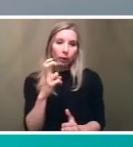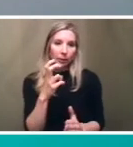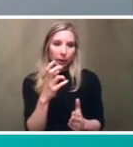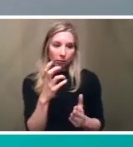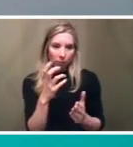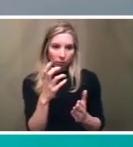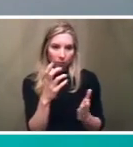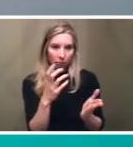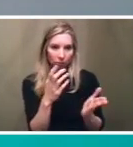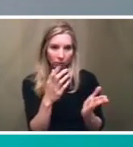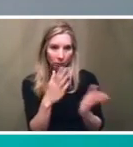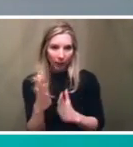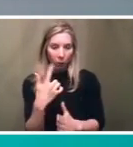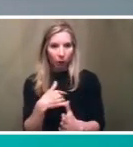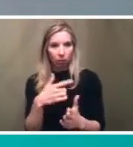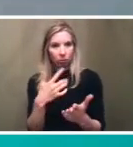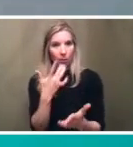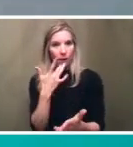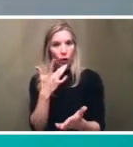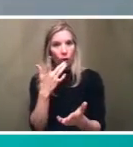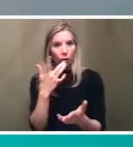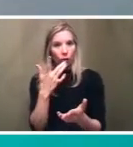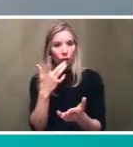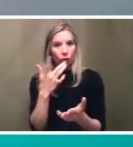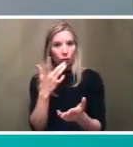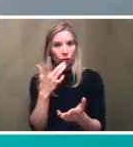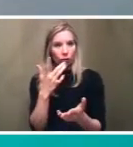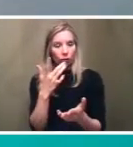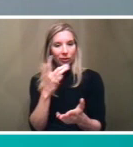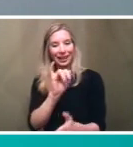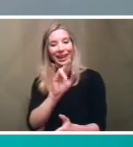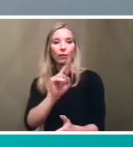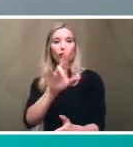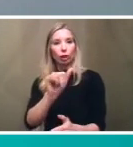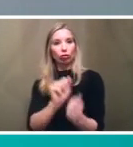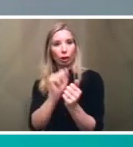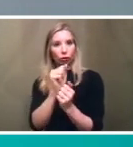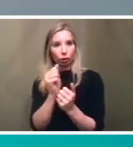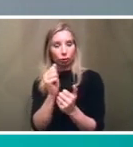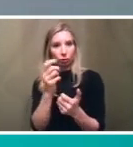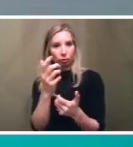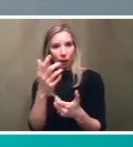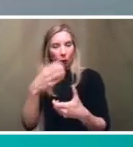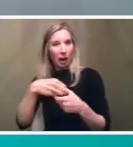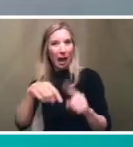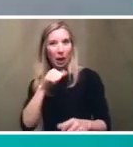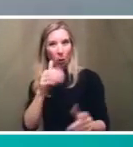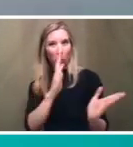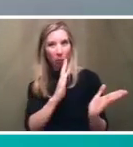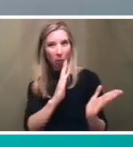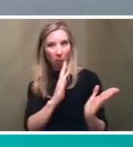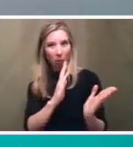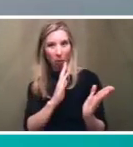infrastructure bus infrastructure included and um while uh you know i don't anticipate necessarily things